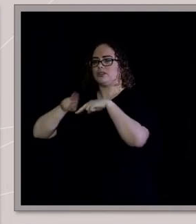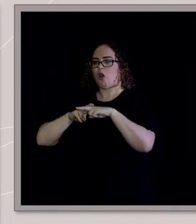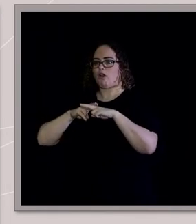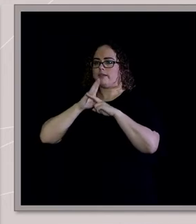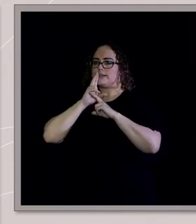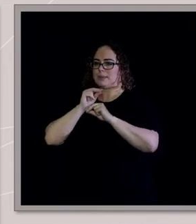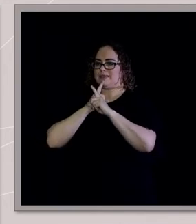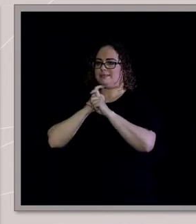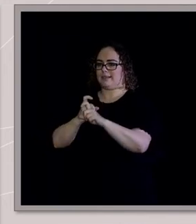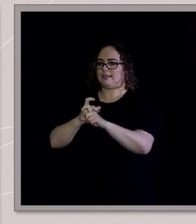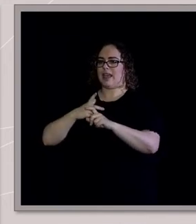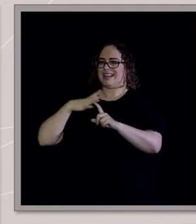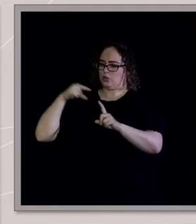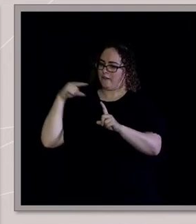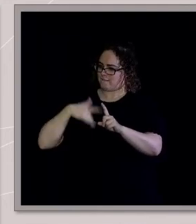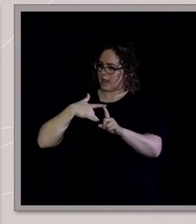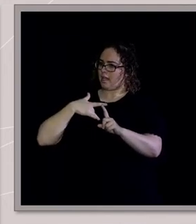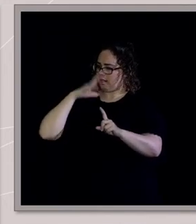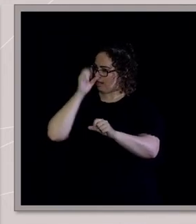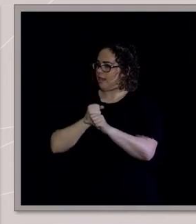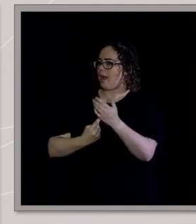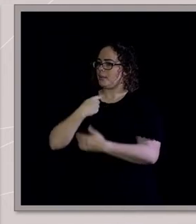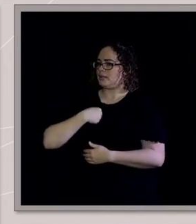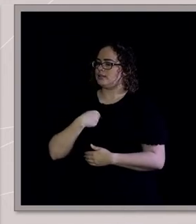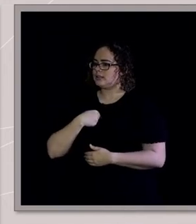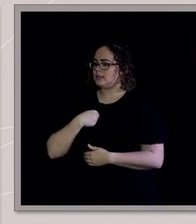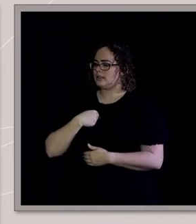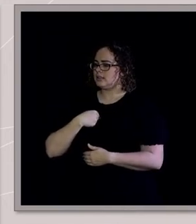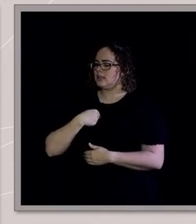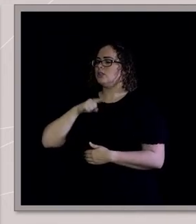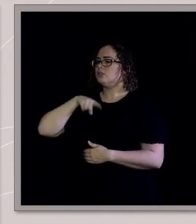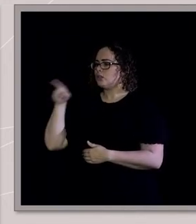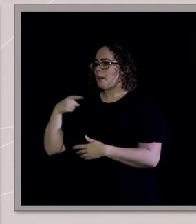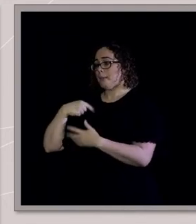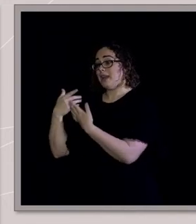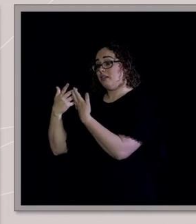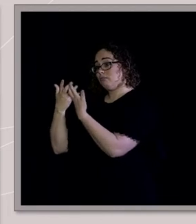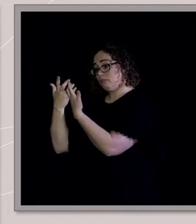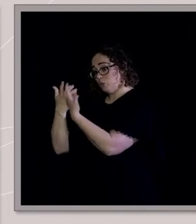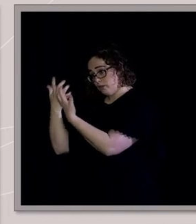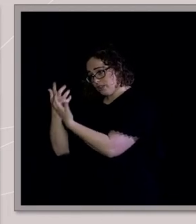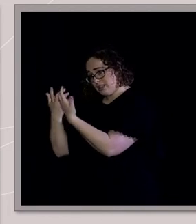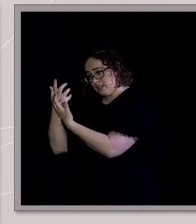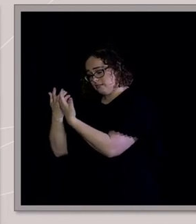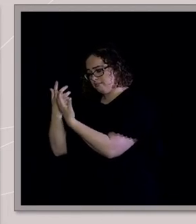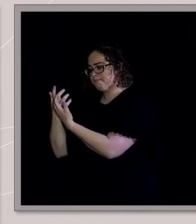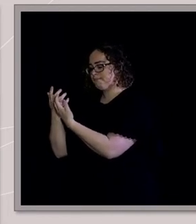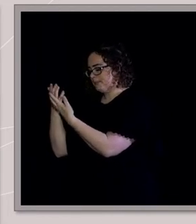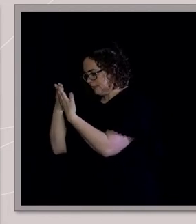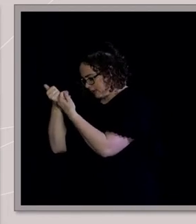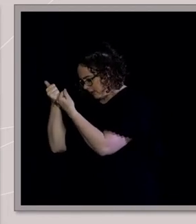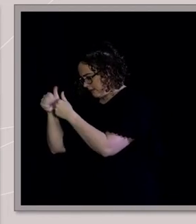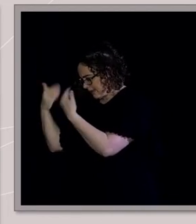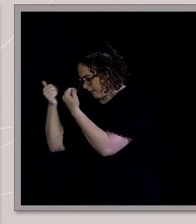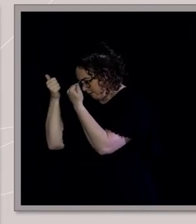there was a time in my first year of uni where I got home from uni, got on my mountain